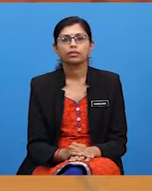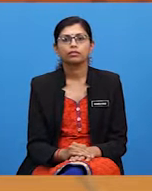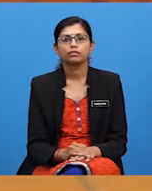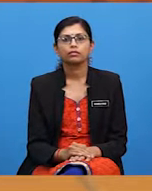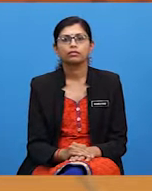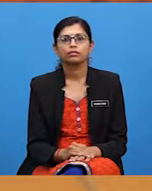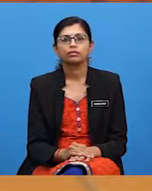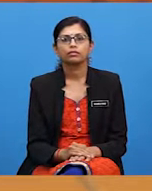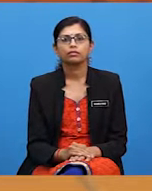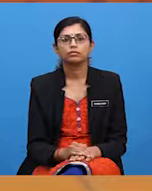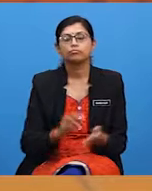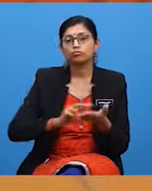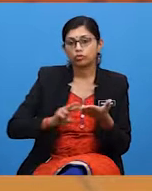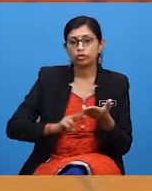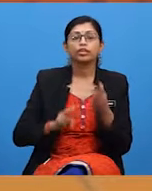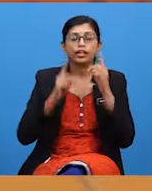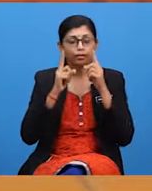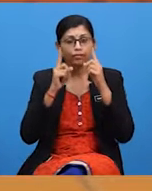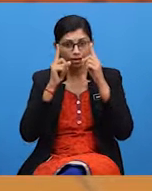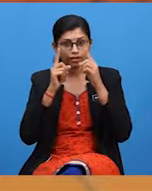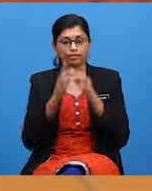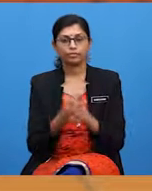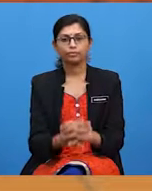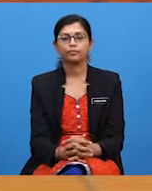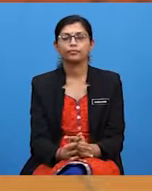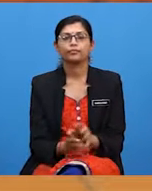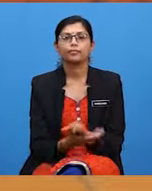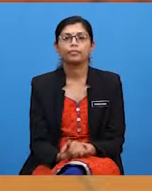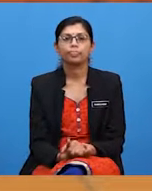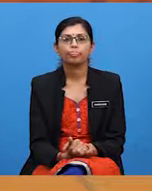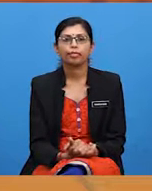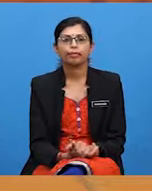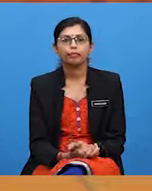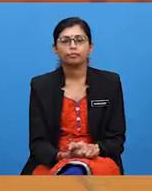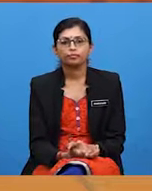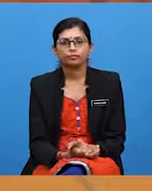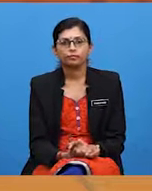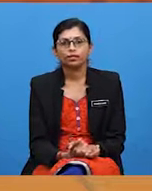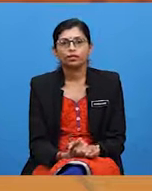Which endangered animal are you going to do your project on?